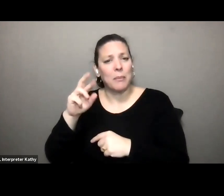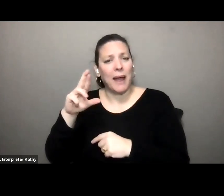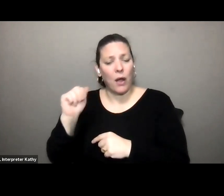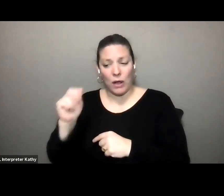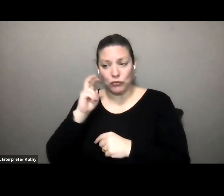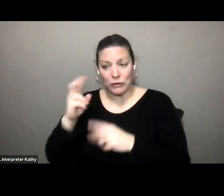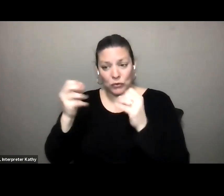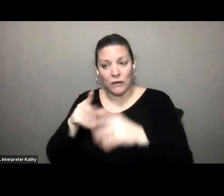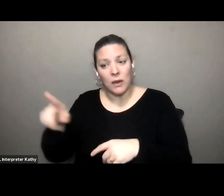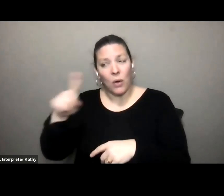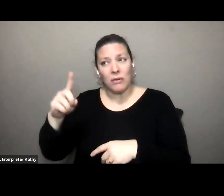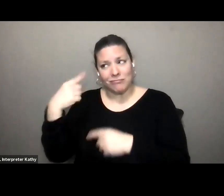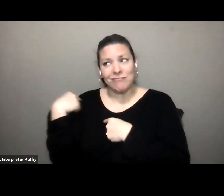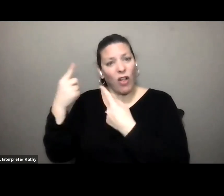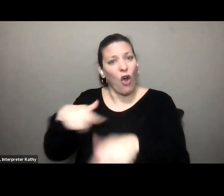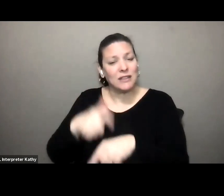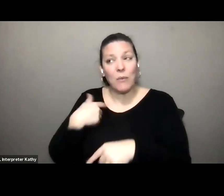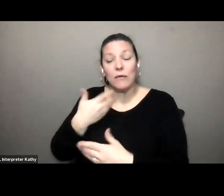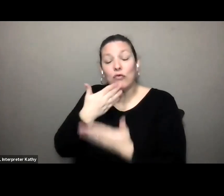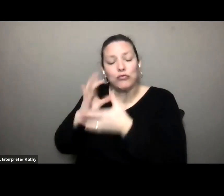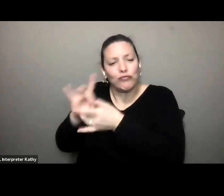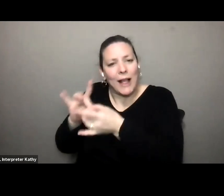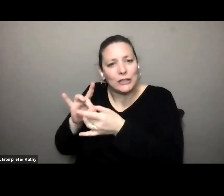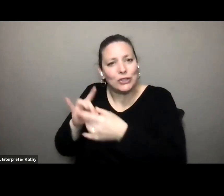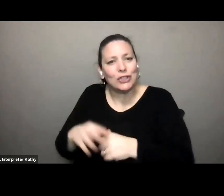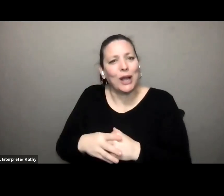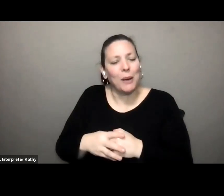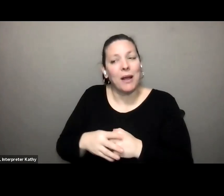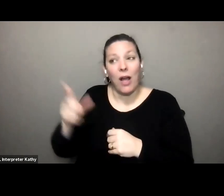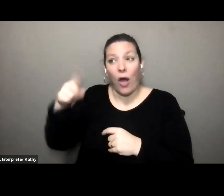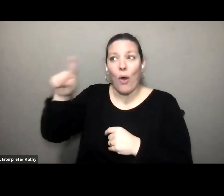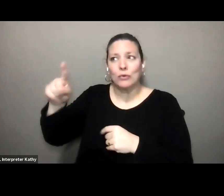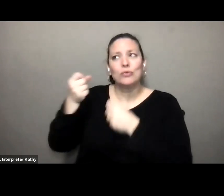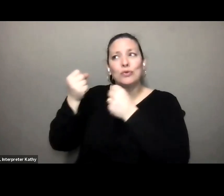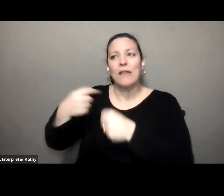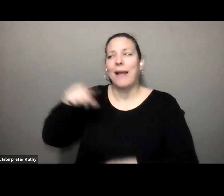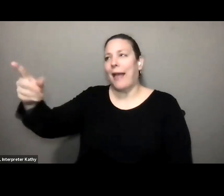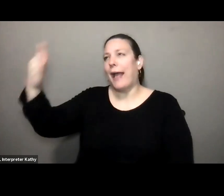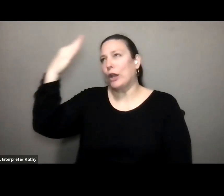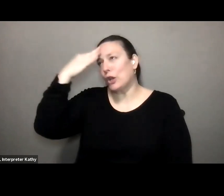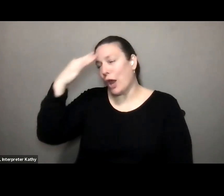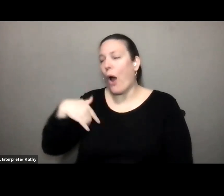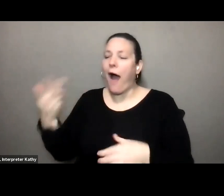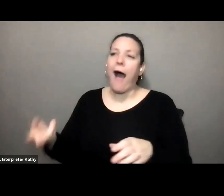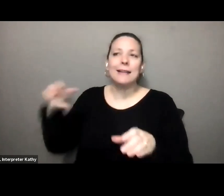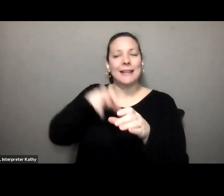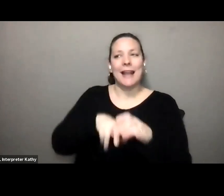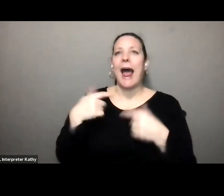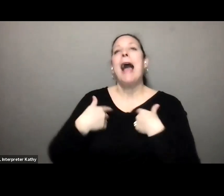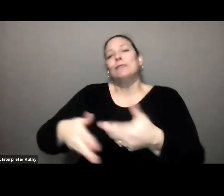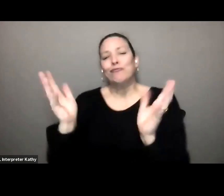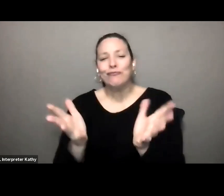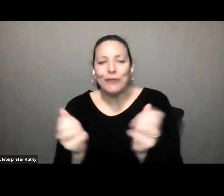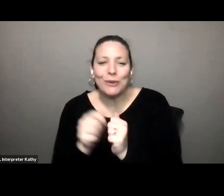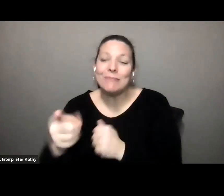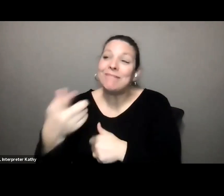really develop like fun relationships so like the drivers that drive me know that i get on and i chat with them i want to hear about their kids or